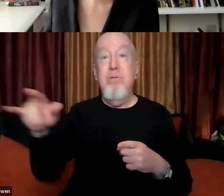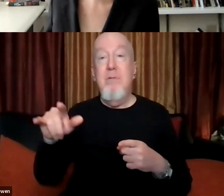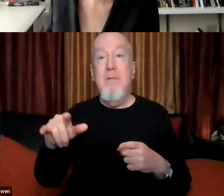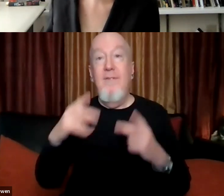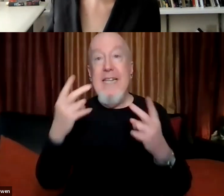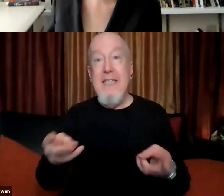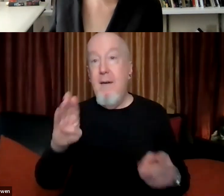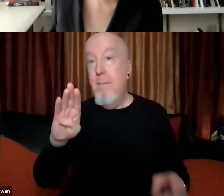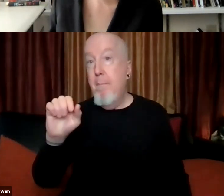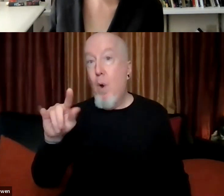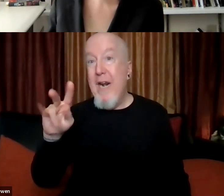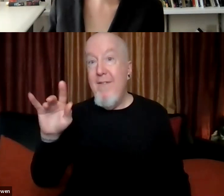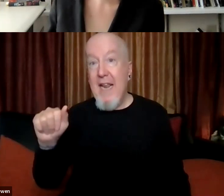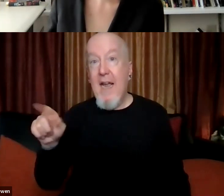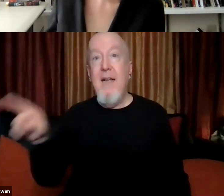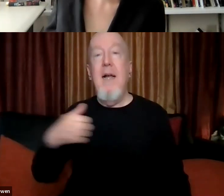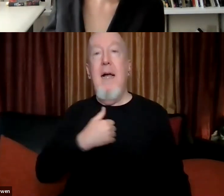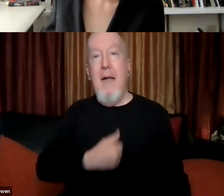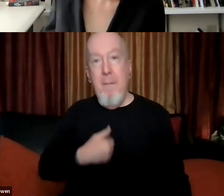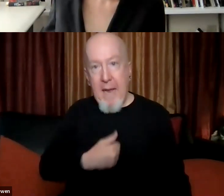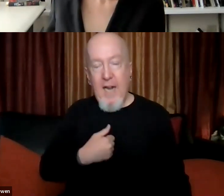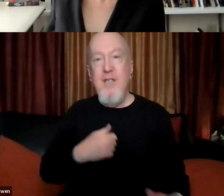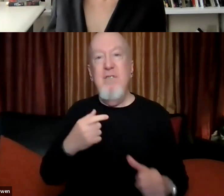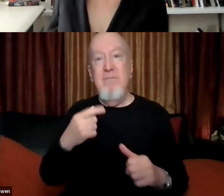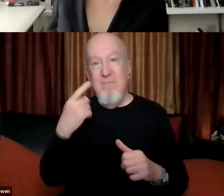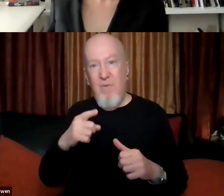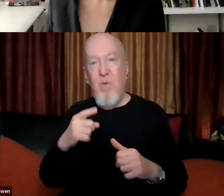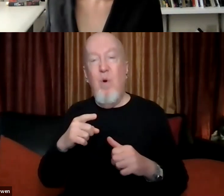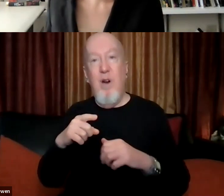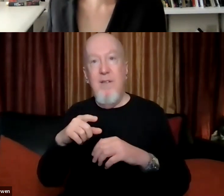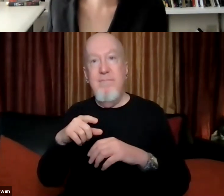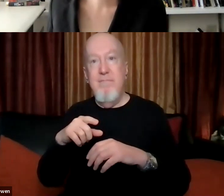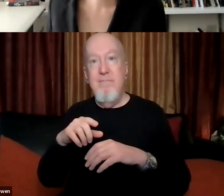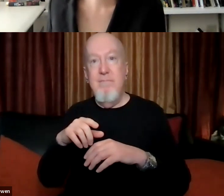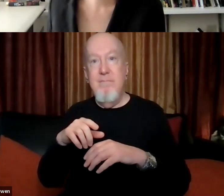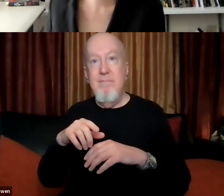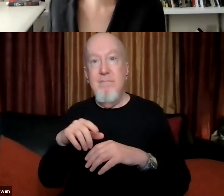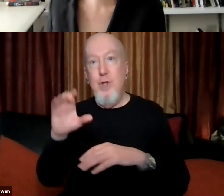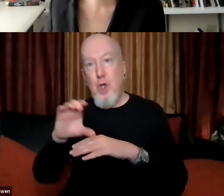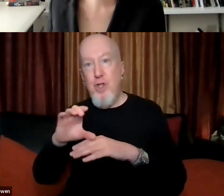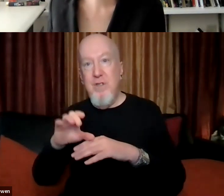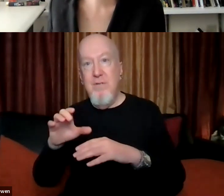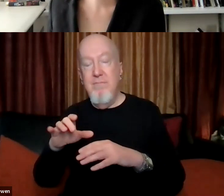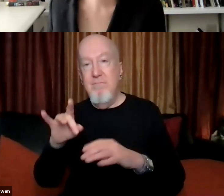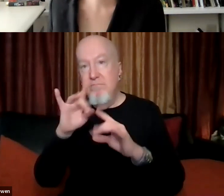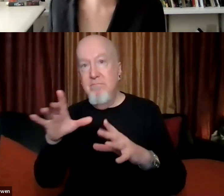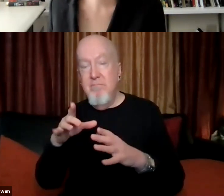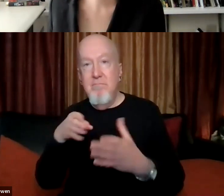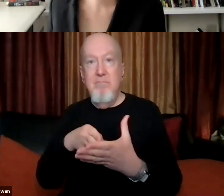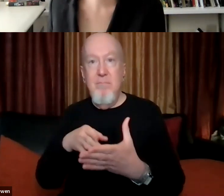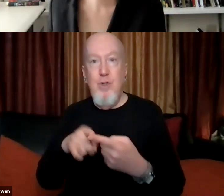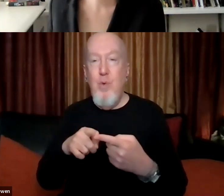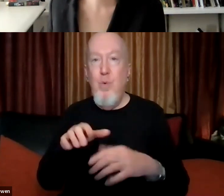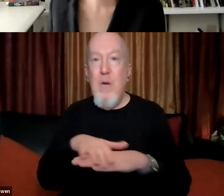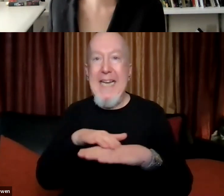for what the church did to indigenous people, but it was a very, you know, it a very broad,